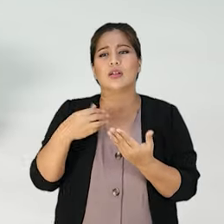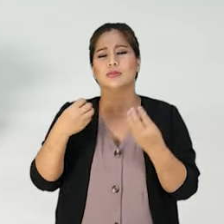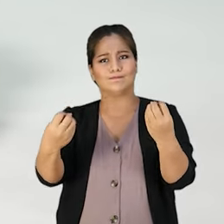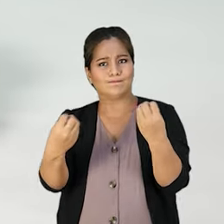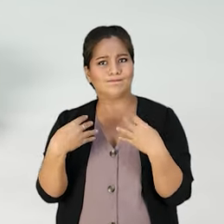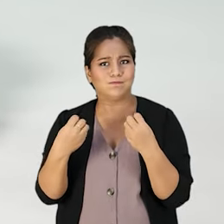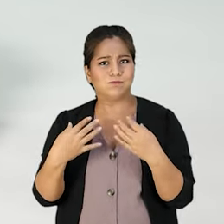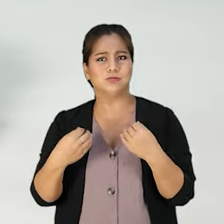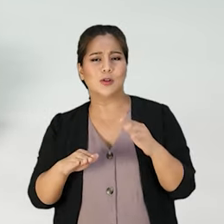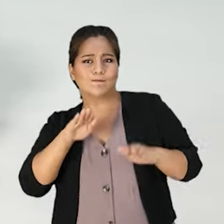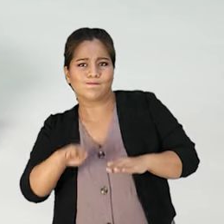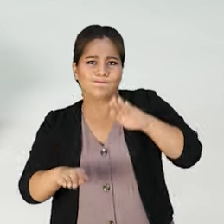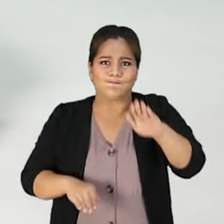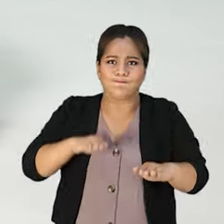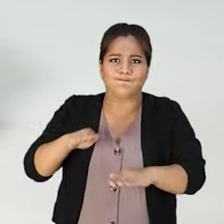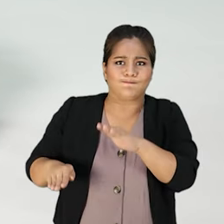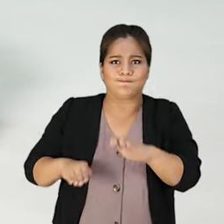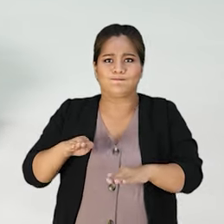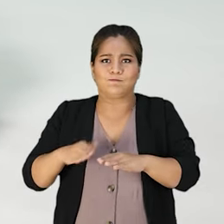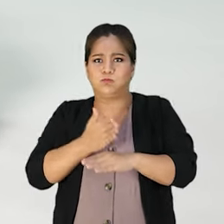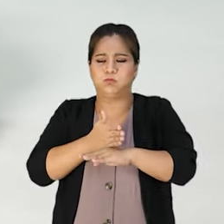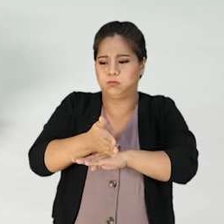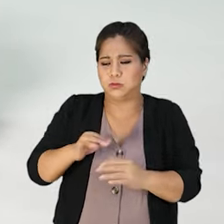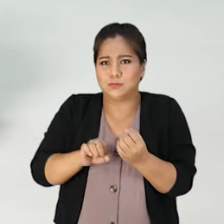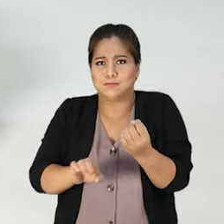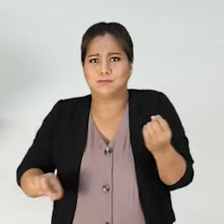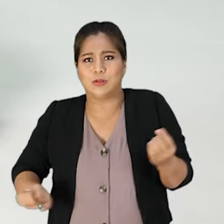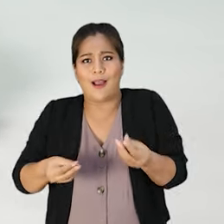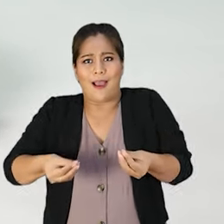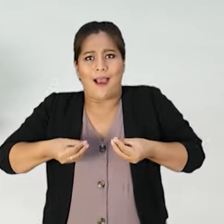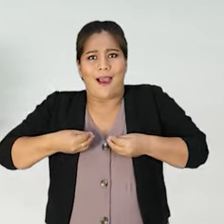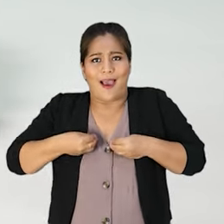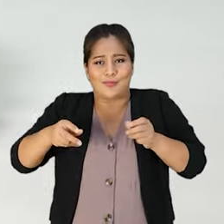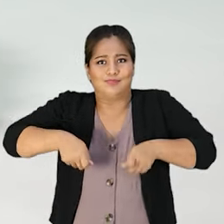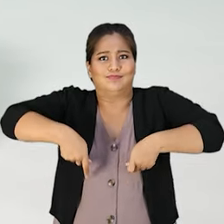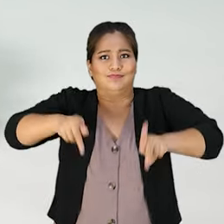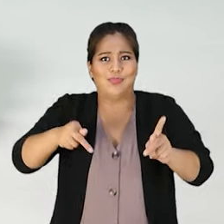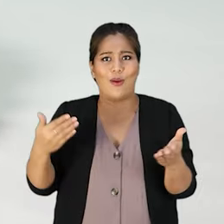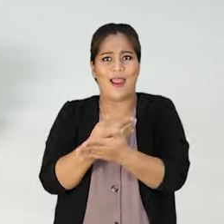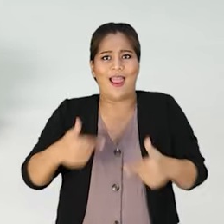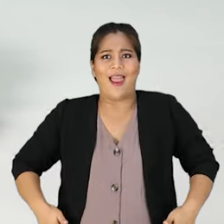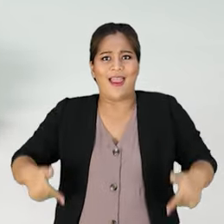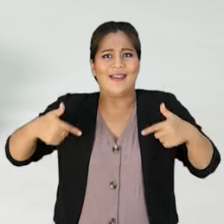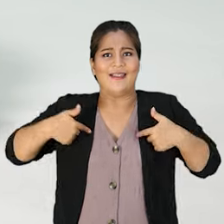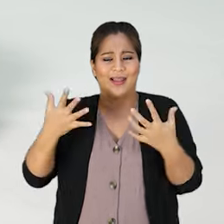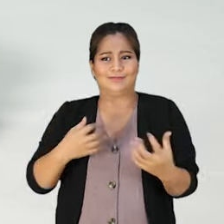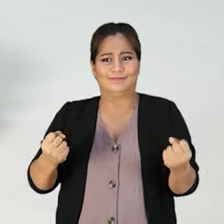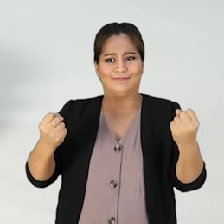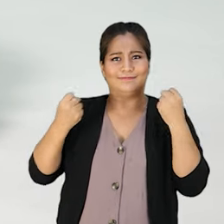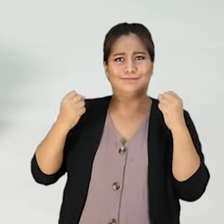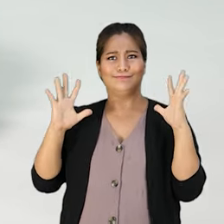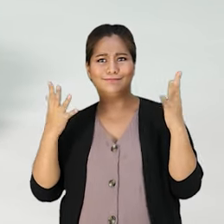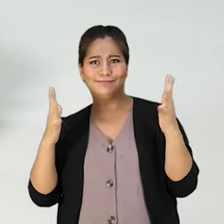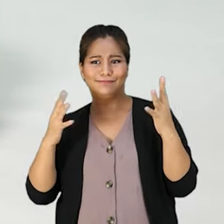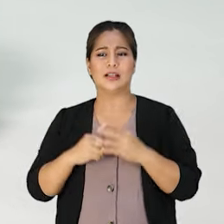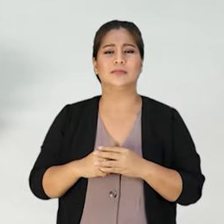The project taught me how to walk with a white cane. The OGARD project gave me a new life. It has strengthened